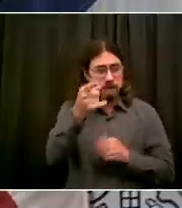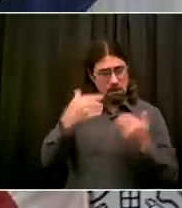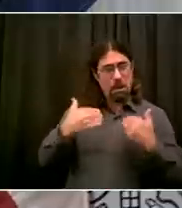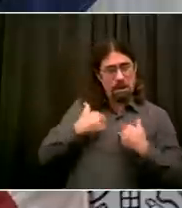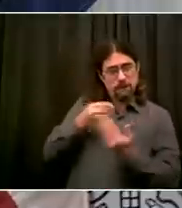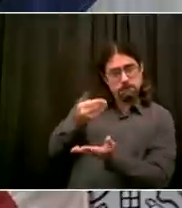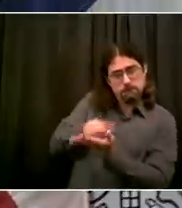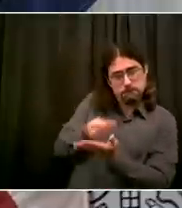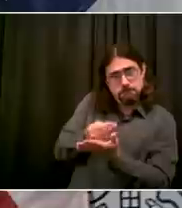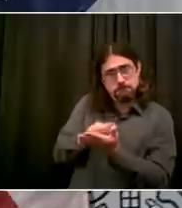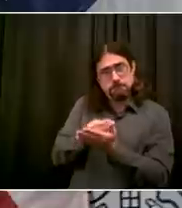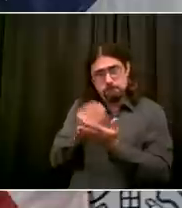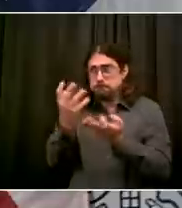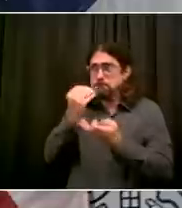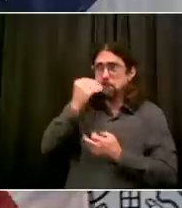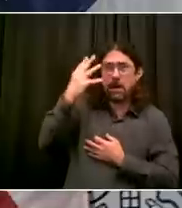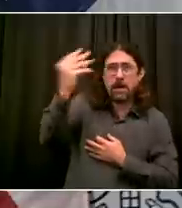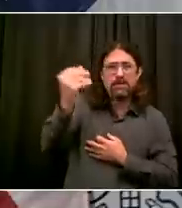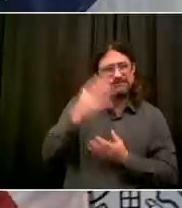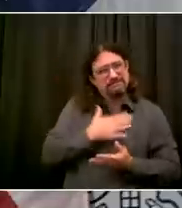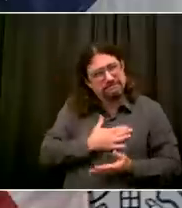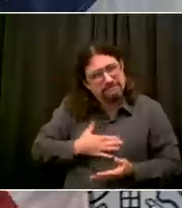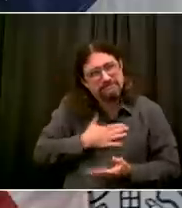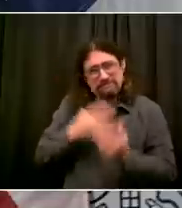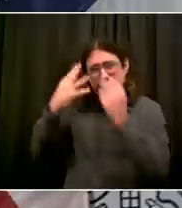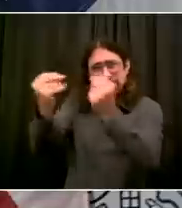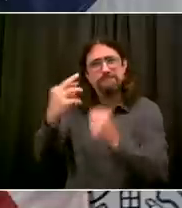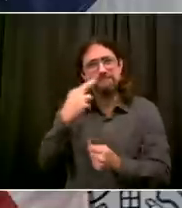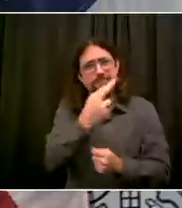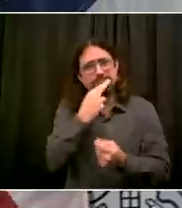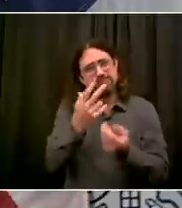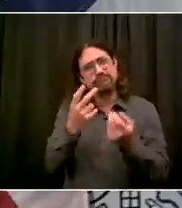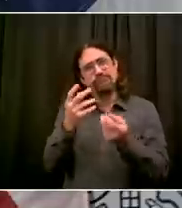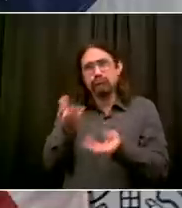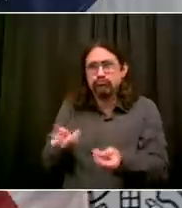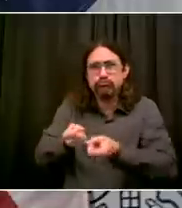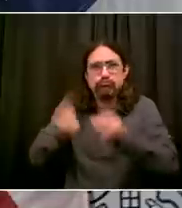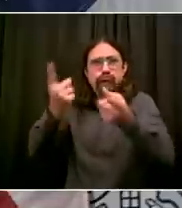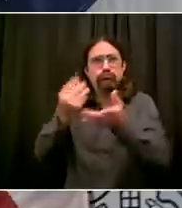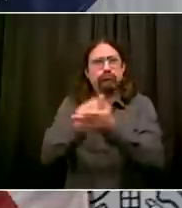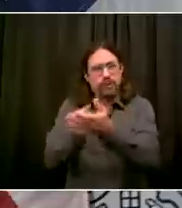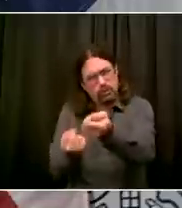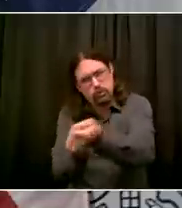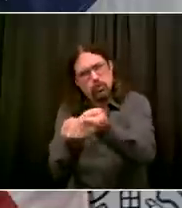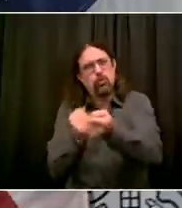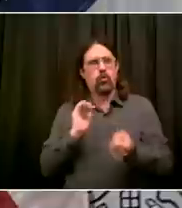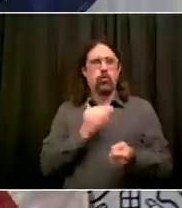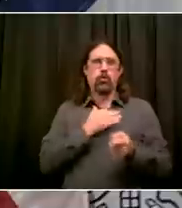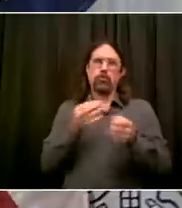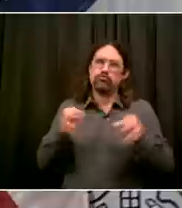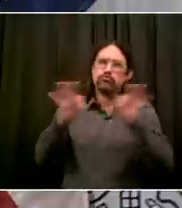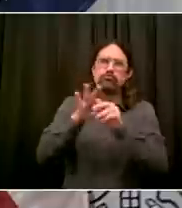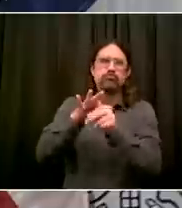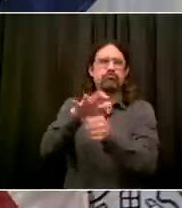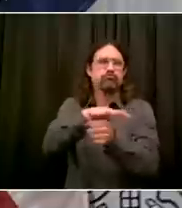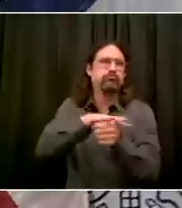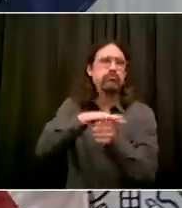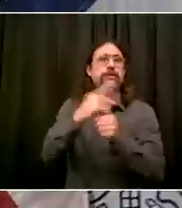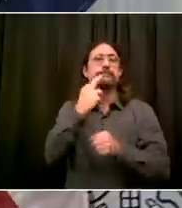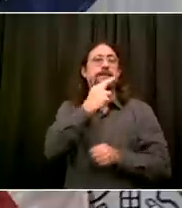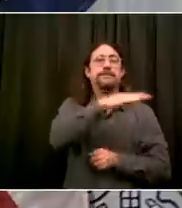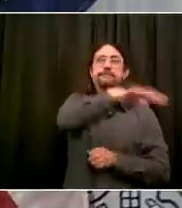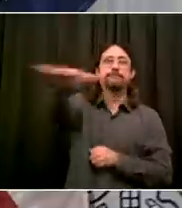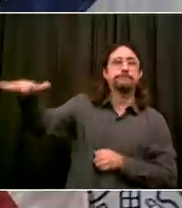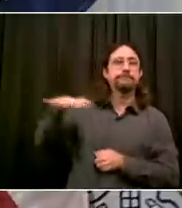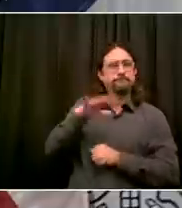I have a question, an education-related question for you, Mr. Mayor and the Chancellor. I've heard from parents who say that despite their children